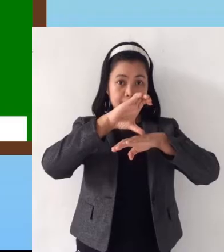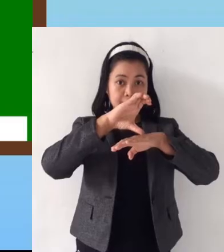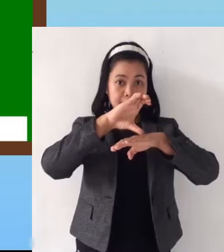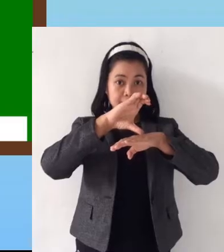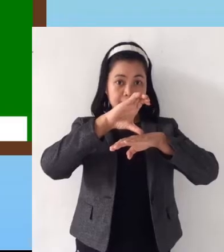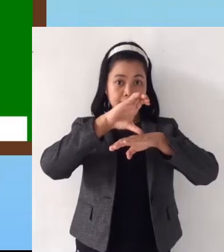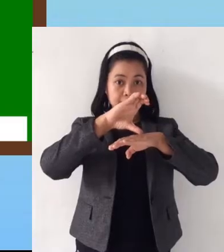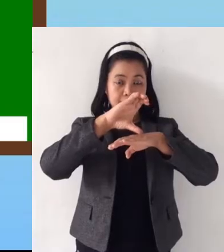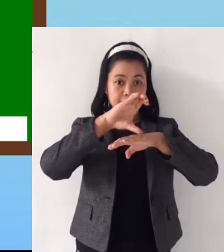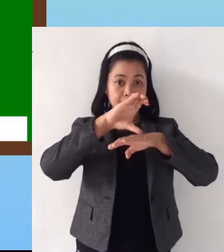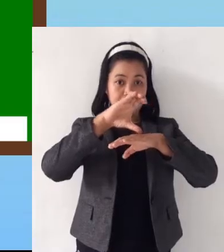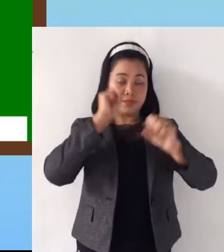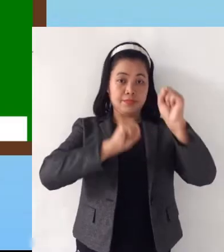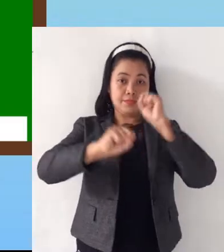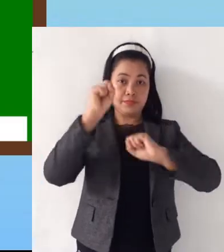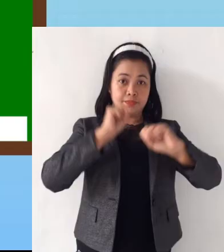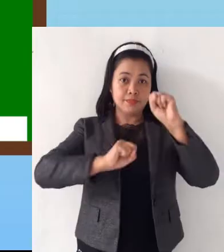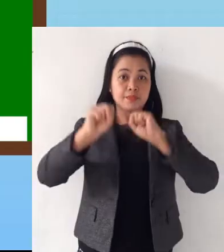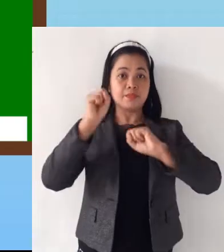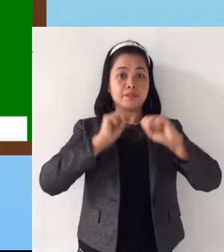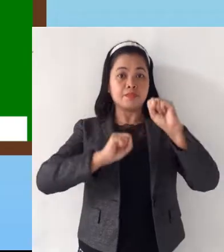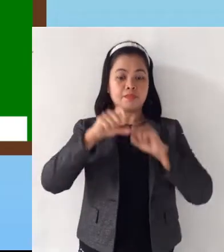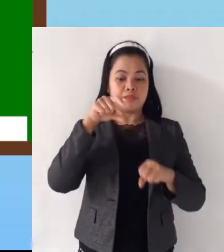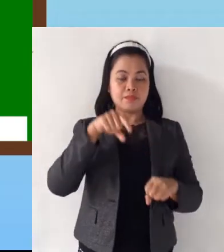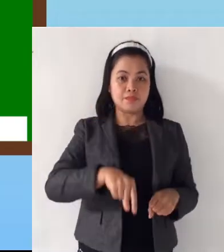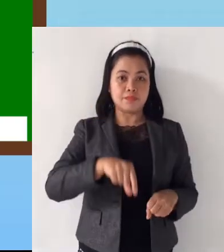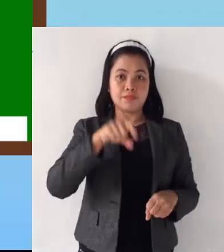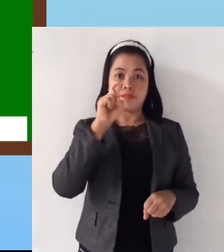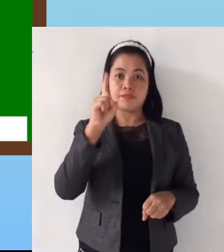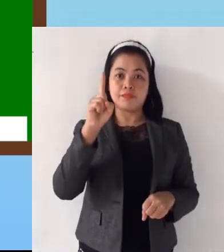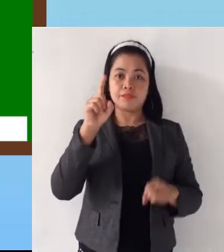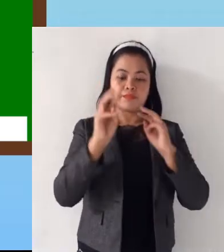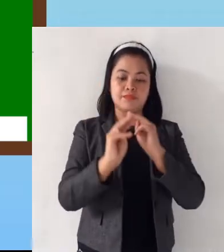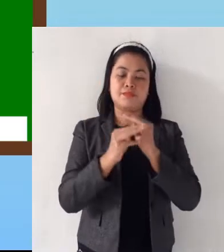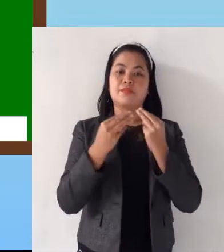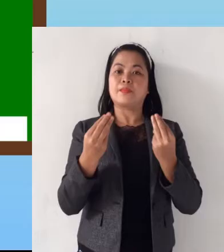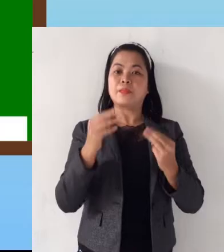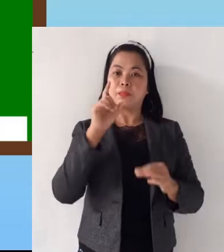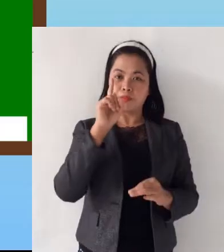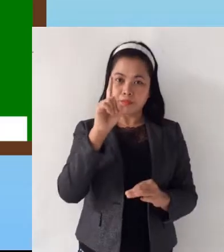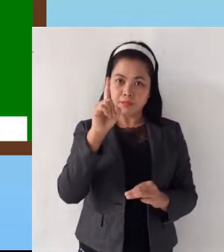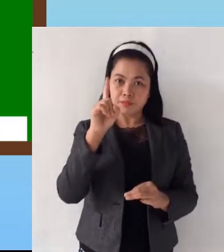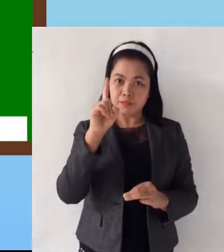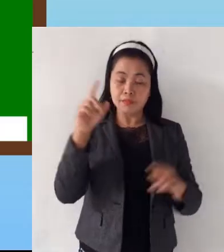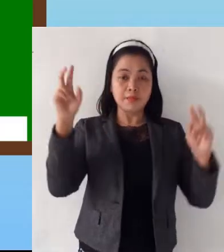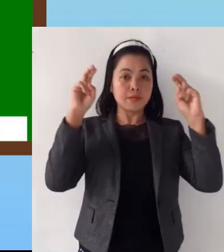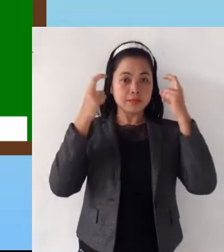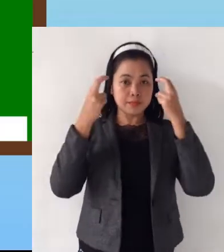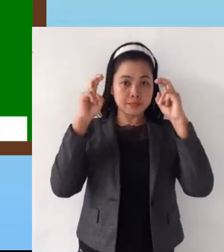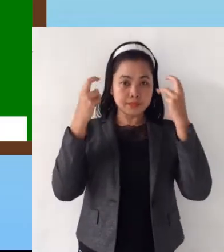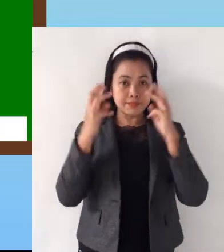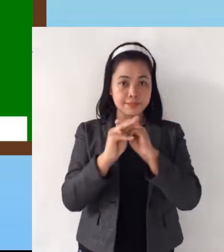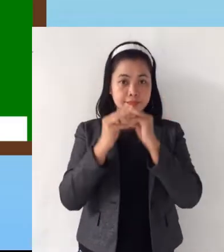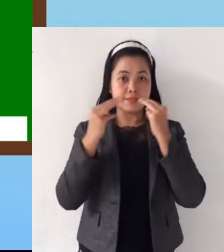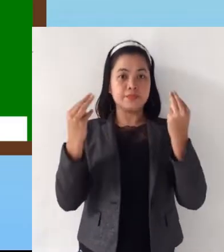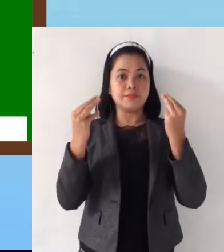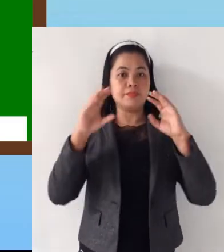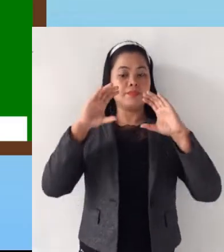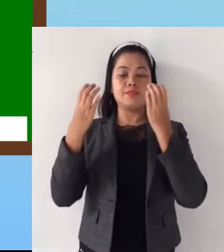subject science, quarter 1, module 1. And the title of the module,